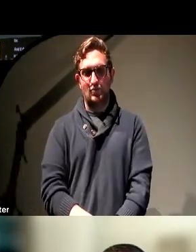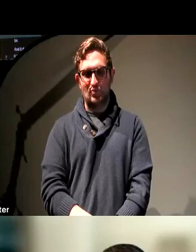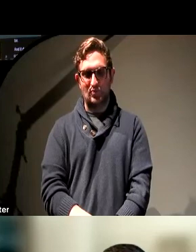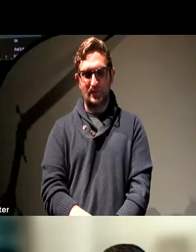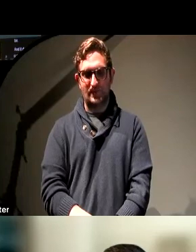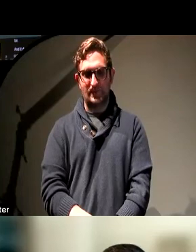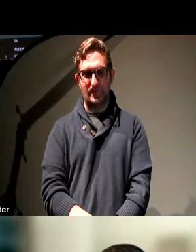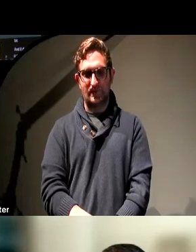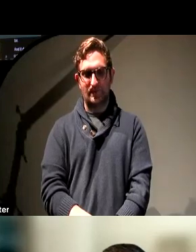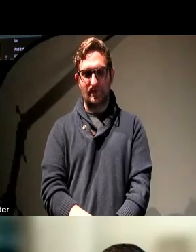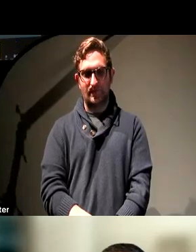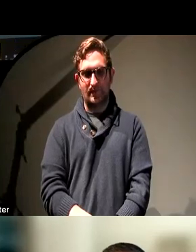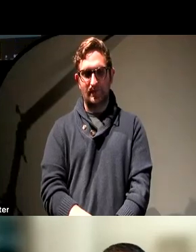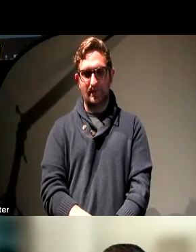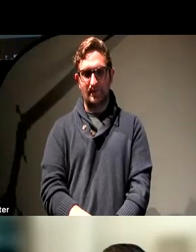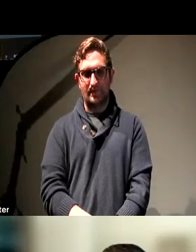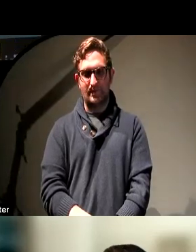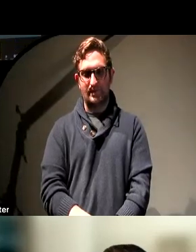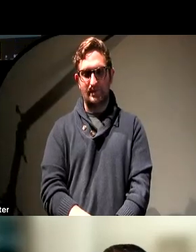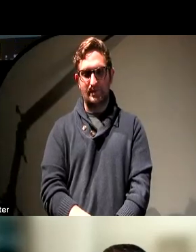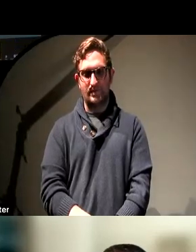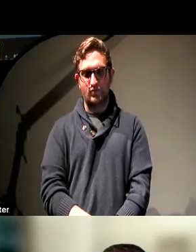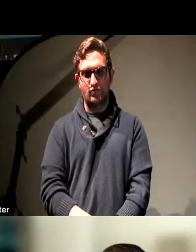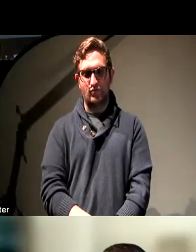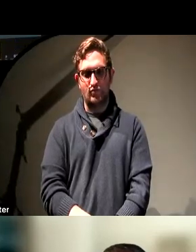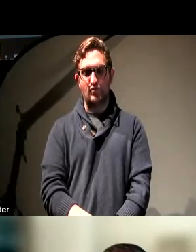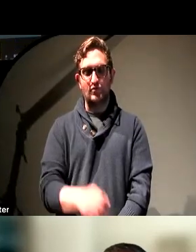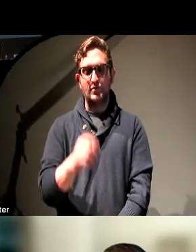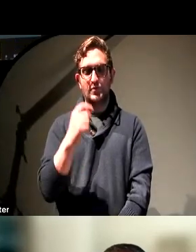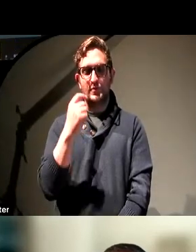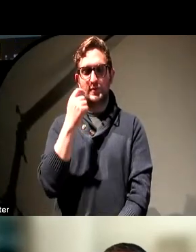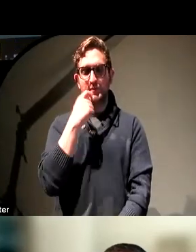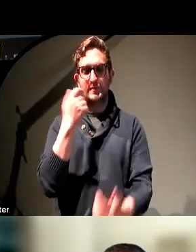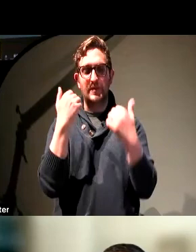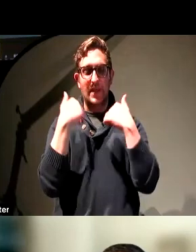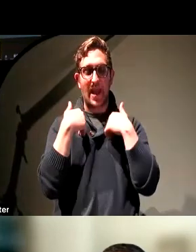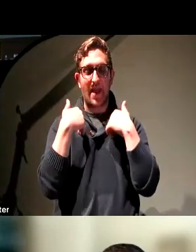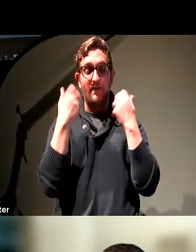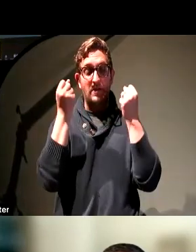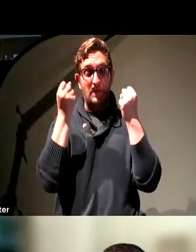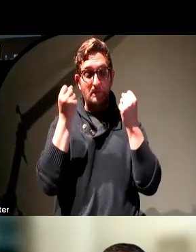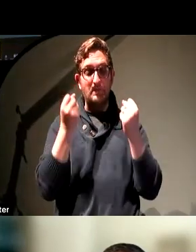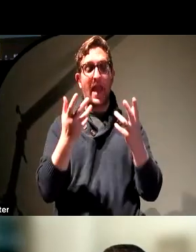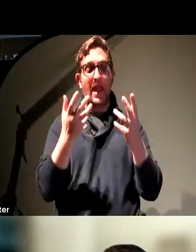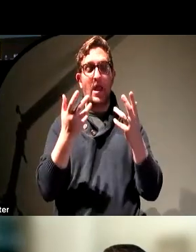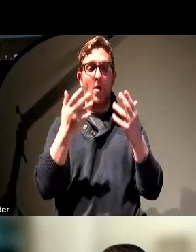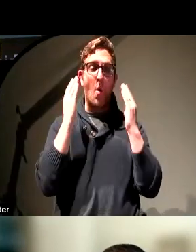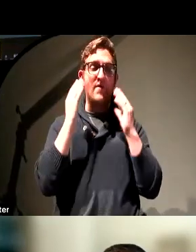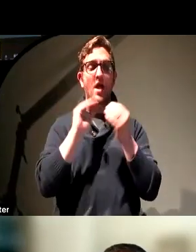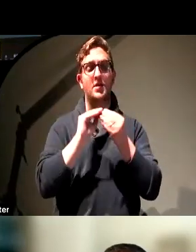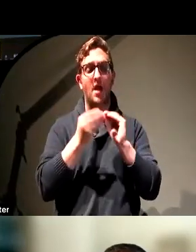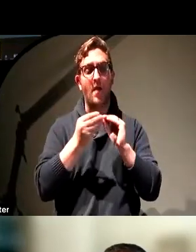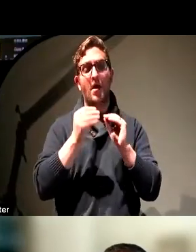So the question is, given the overwhelming numbers of colors offered in the digital environment, could you talk a little bit about how to work with